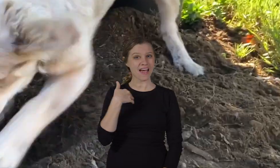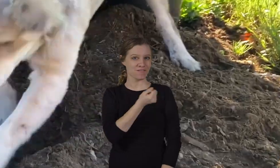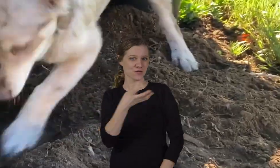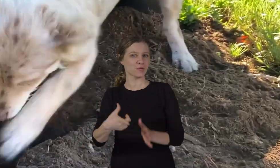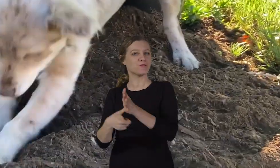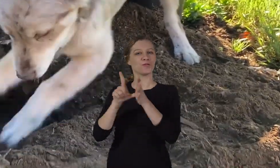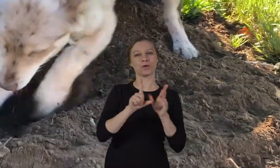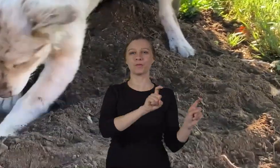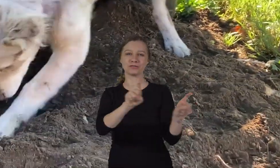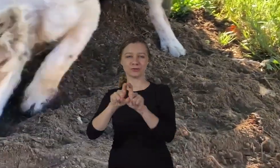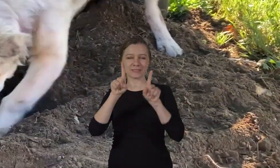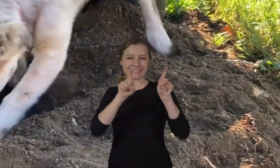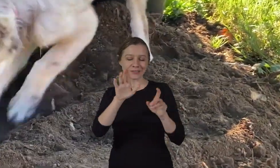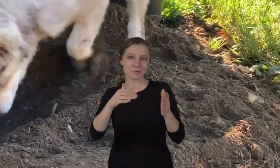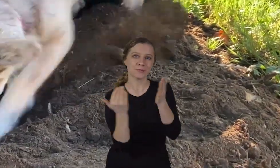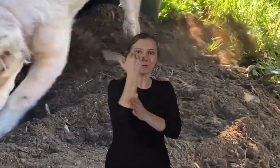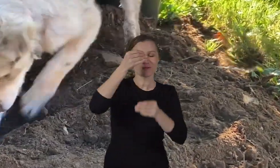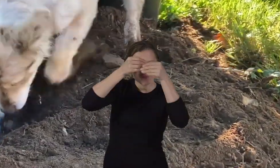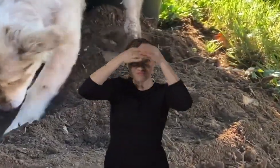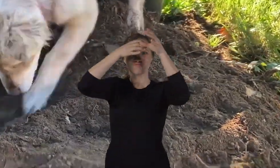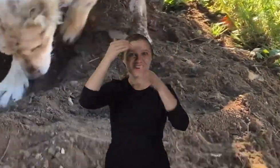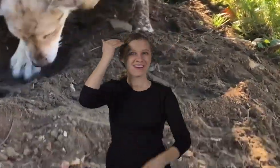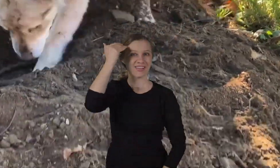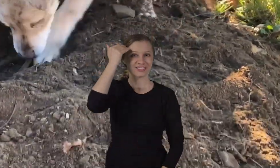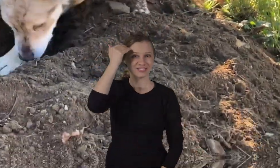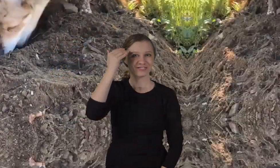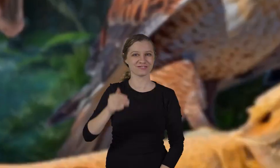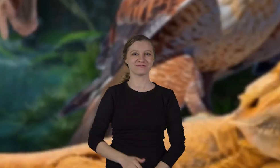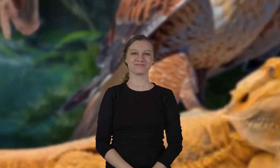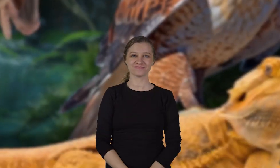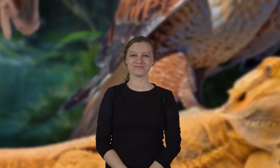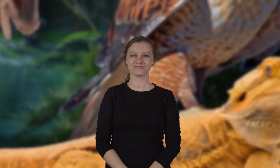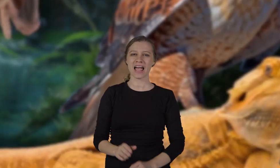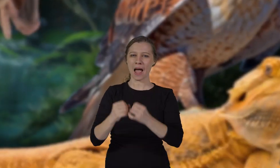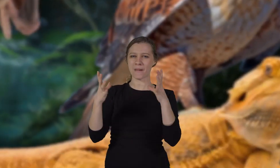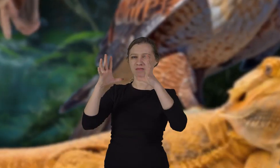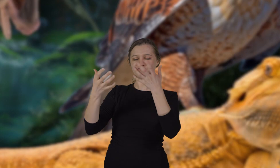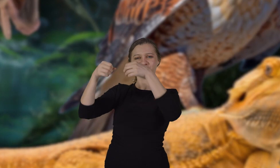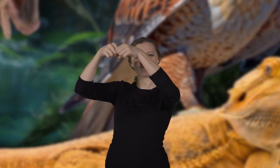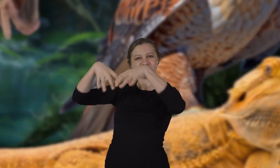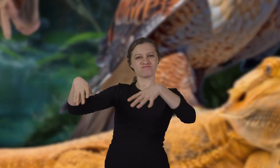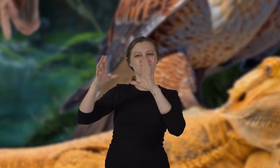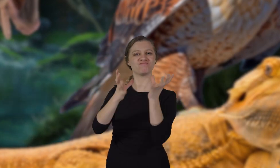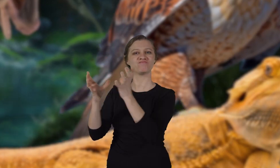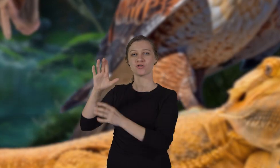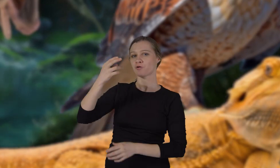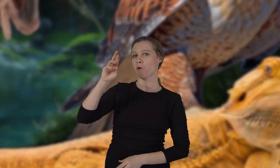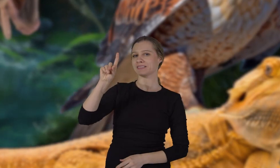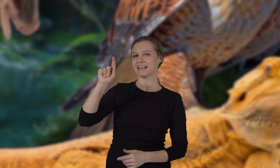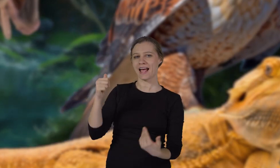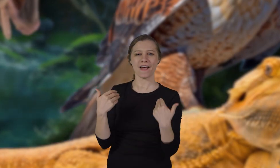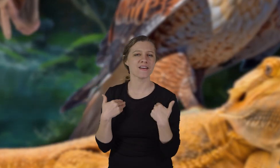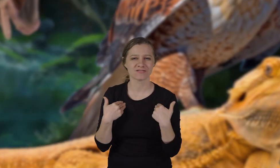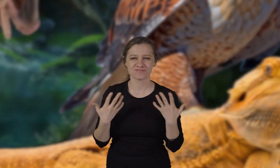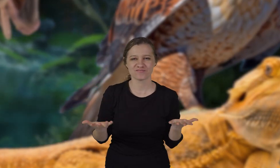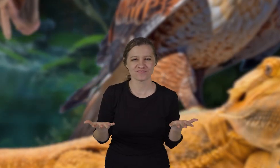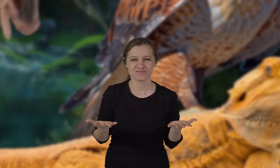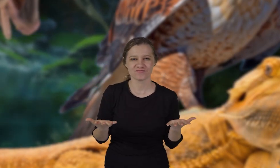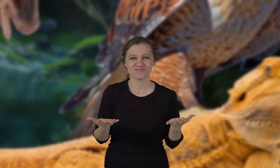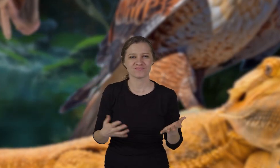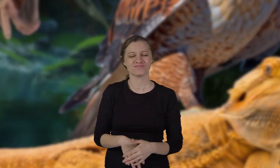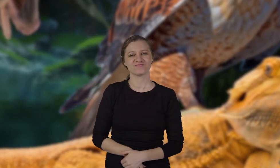are a few review questions to test your newfound knowledge. How many subphyla does phylum